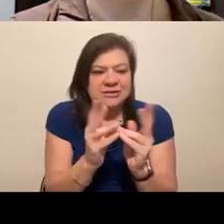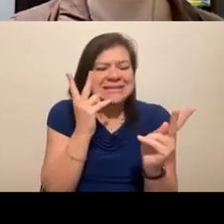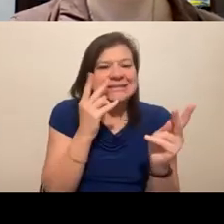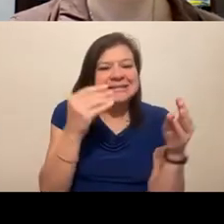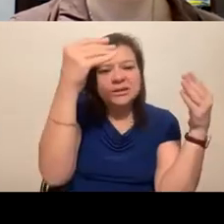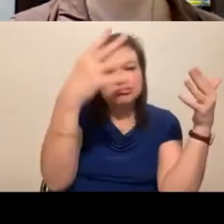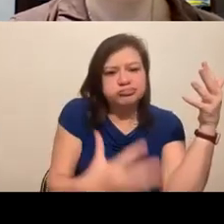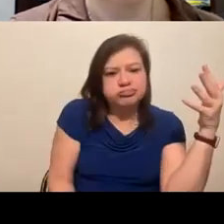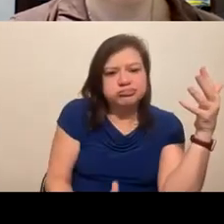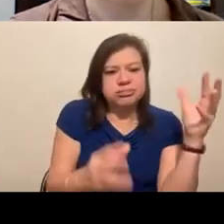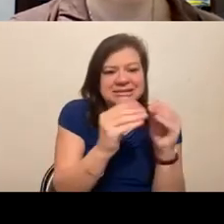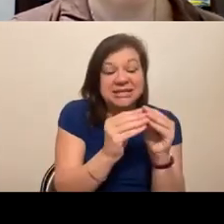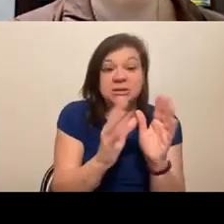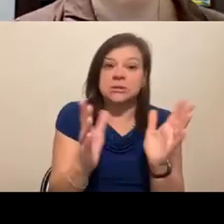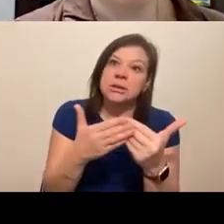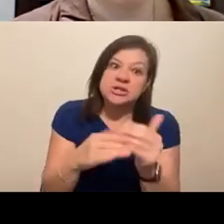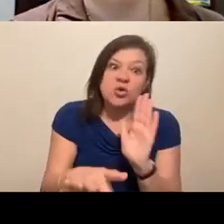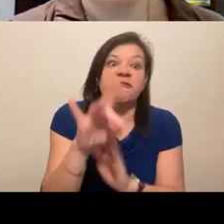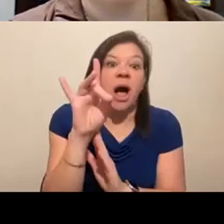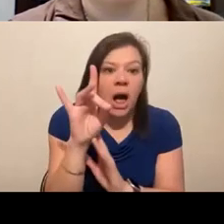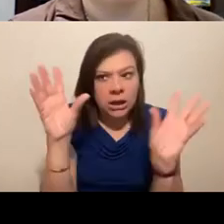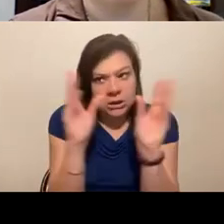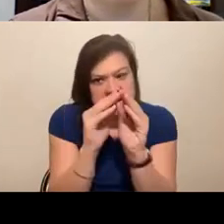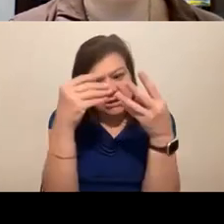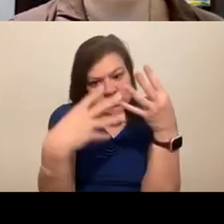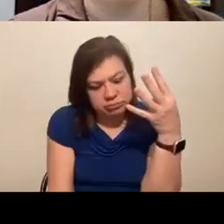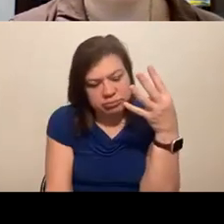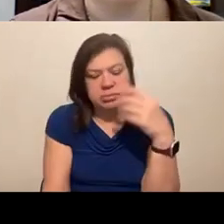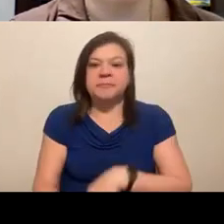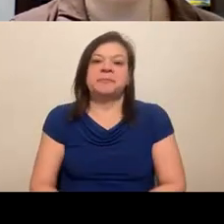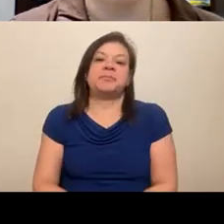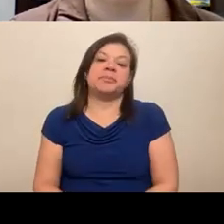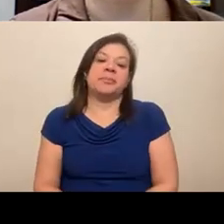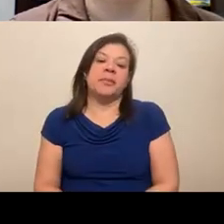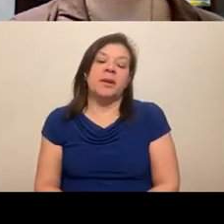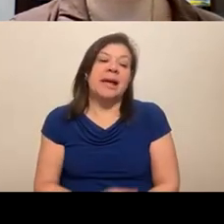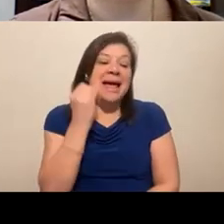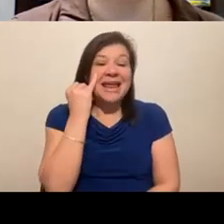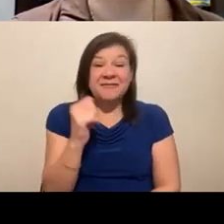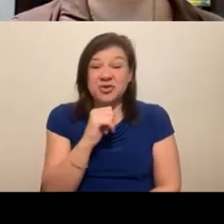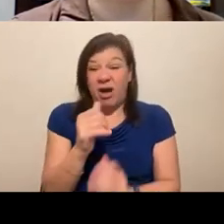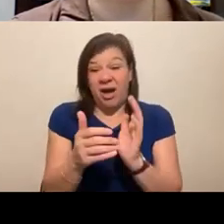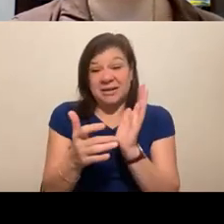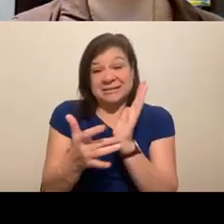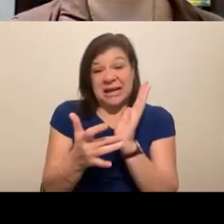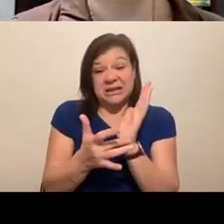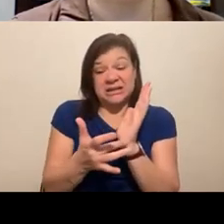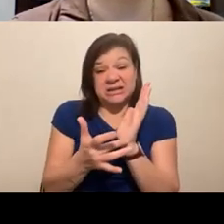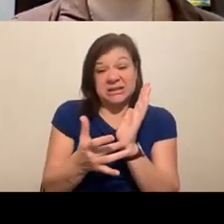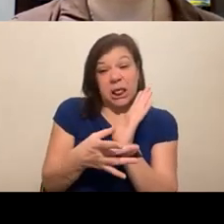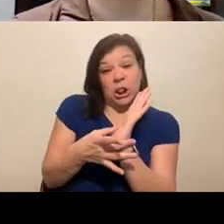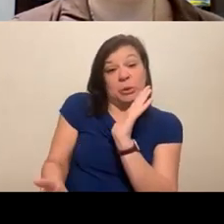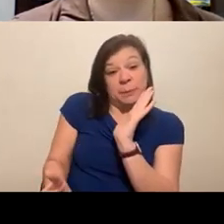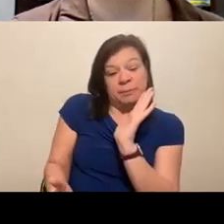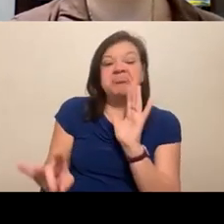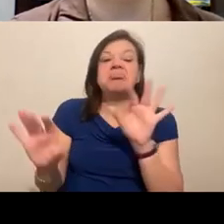sessions. It's a great way to find all the sessions. And even if you're not sort of super technically oriented, there are definitely options that will